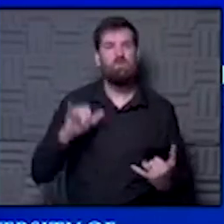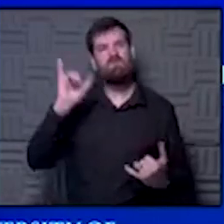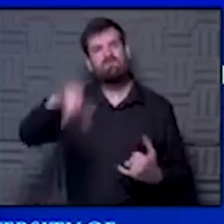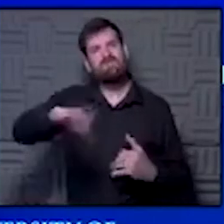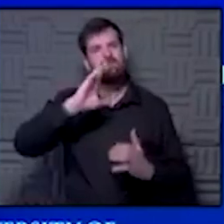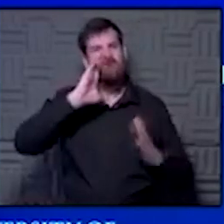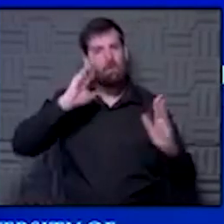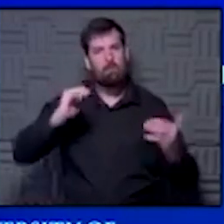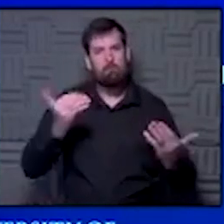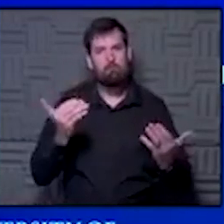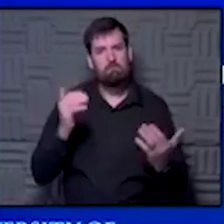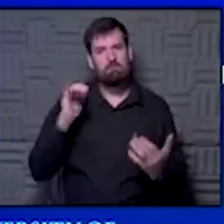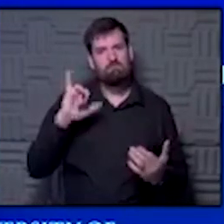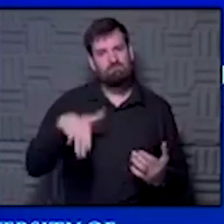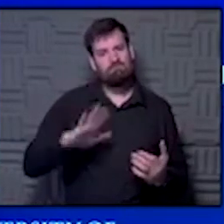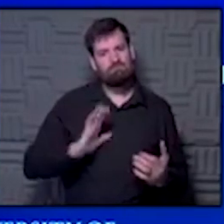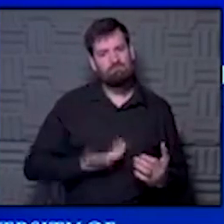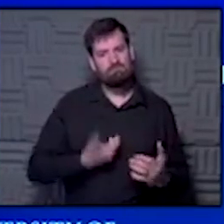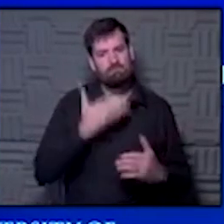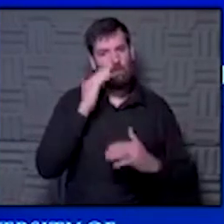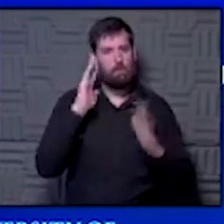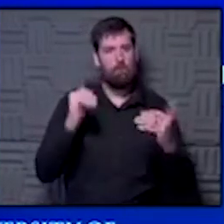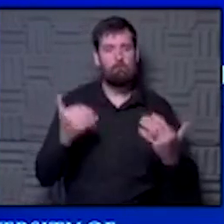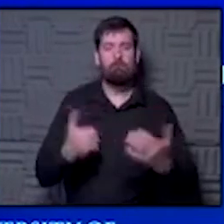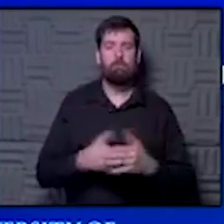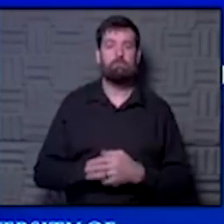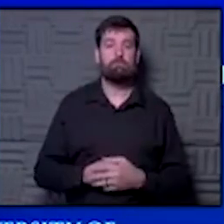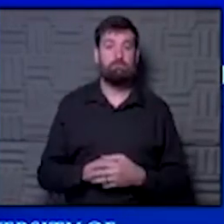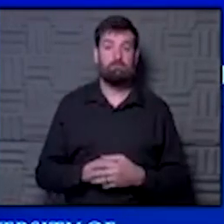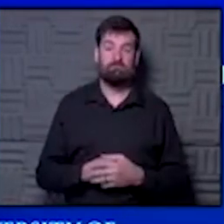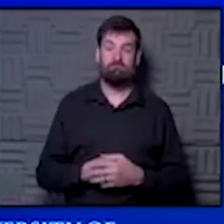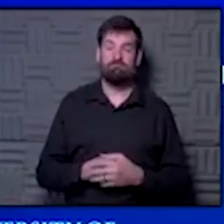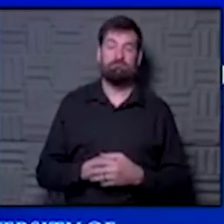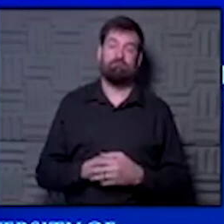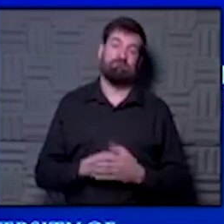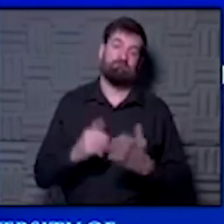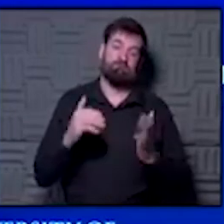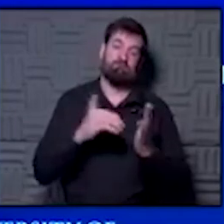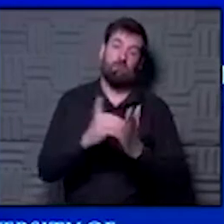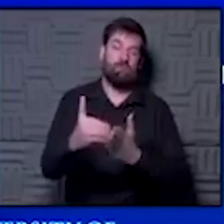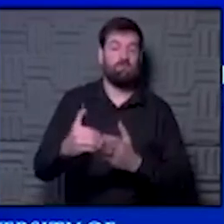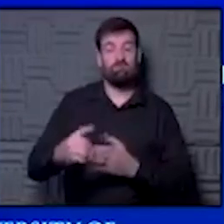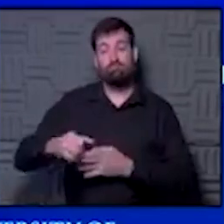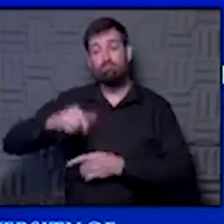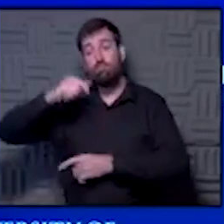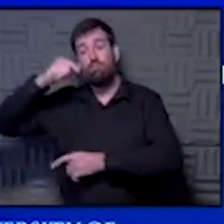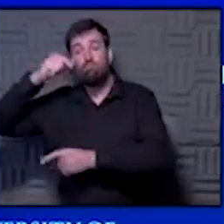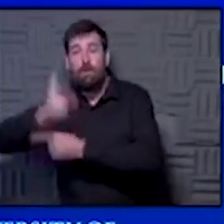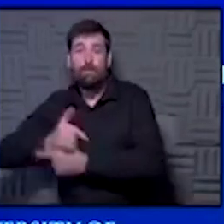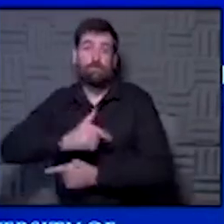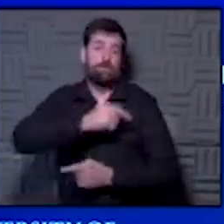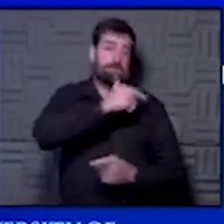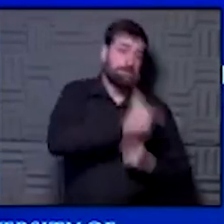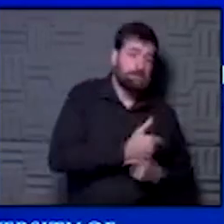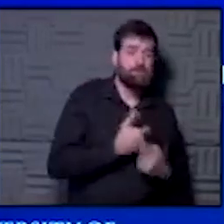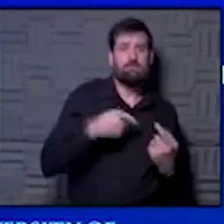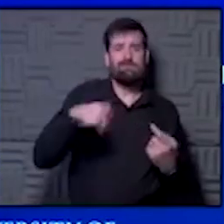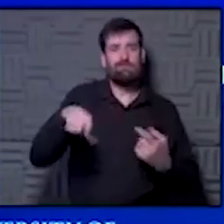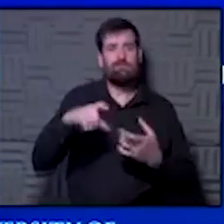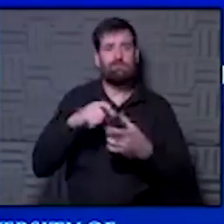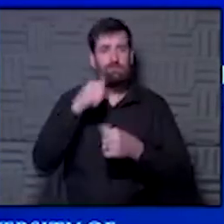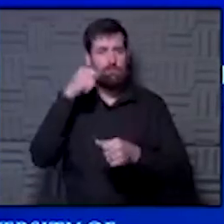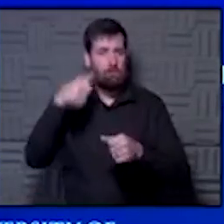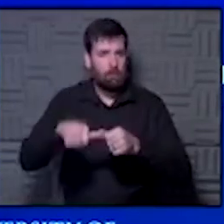is, right? That's where hope is. You know, when you're on this program, you'll often hear me say brother, sister. I think what we have to remember